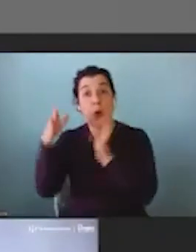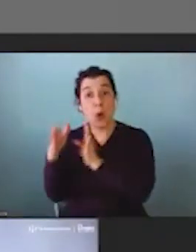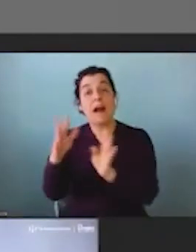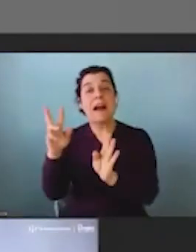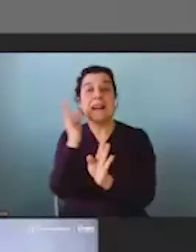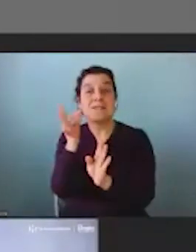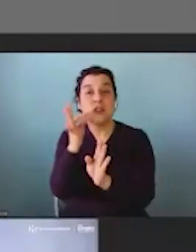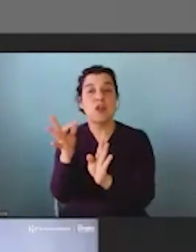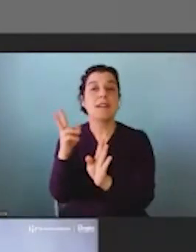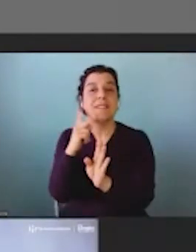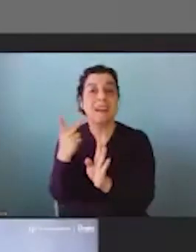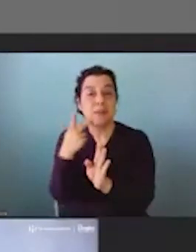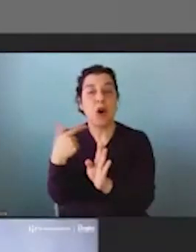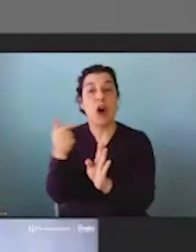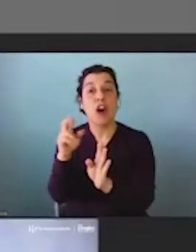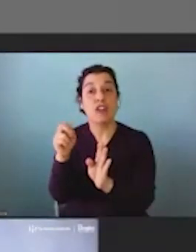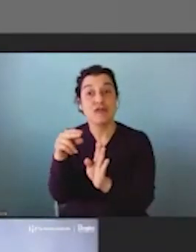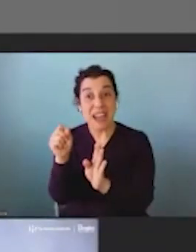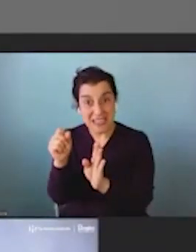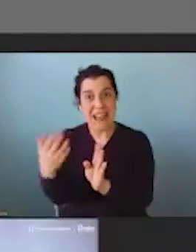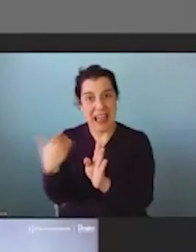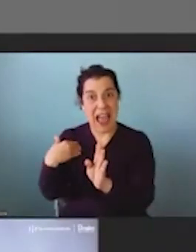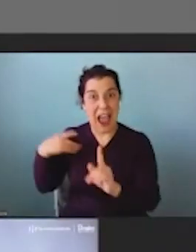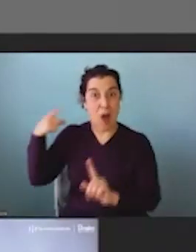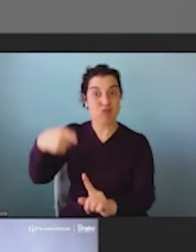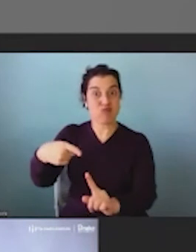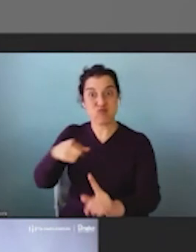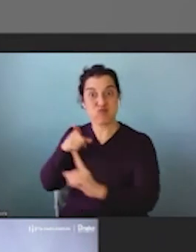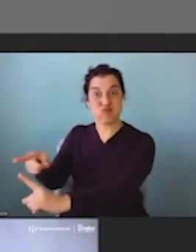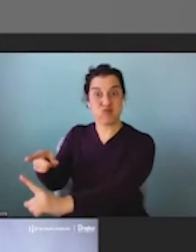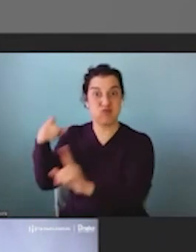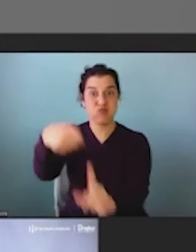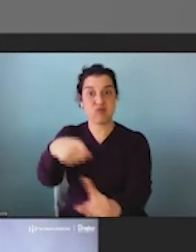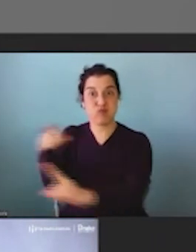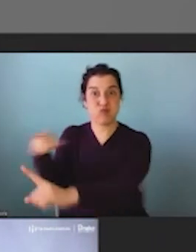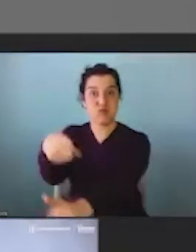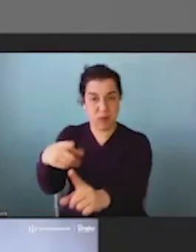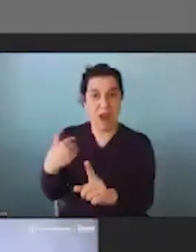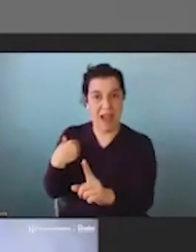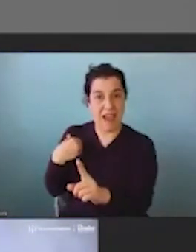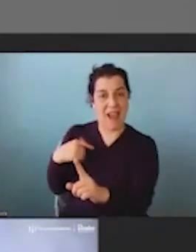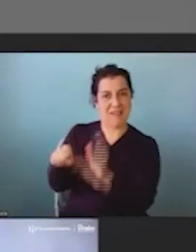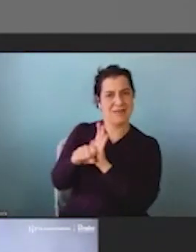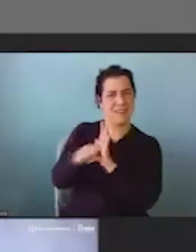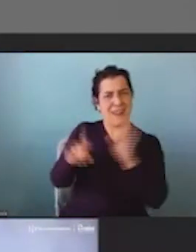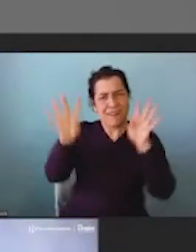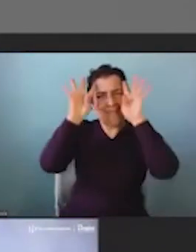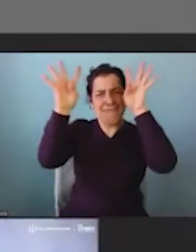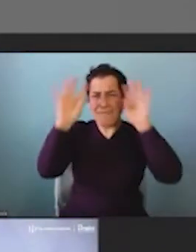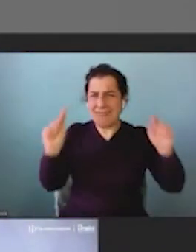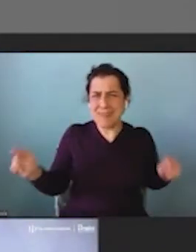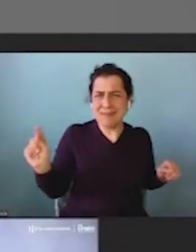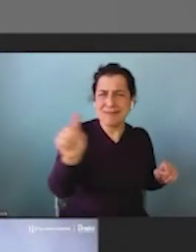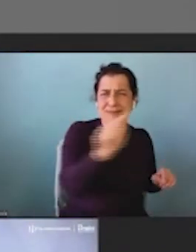or grains, there would be a lot of arrows pointing to the healthy food. Very innovative kind of things.